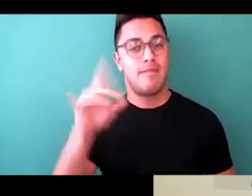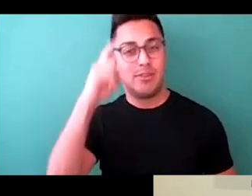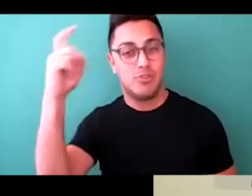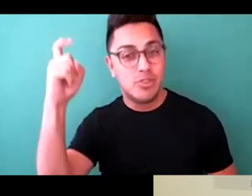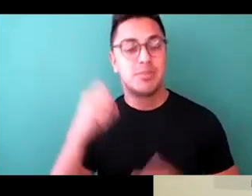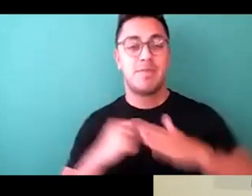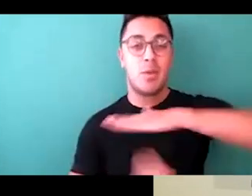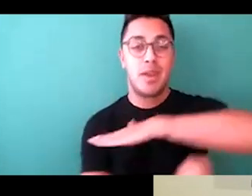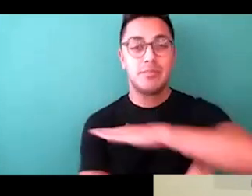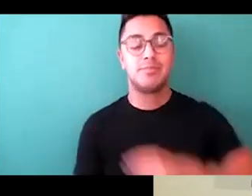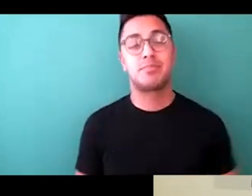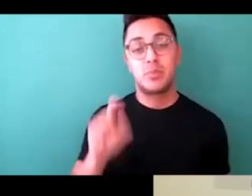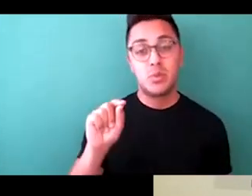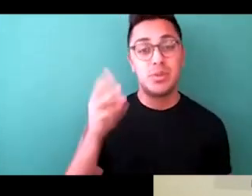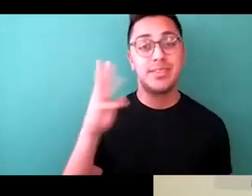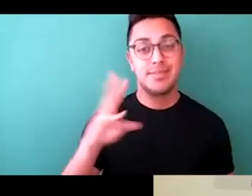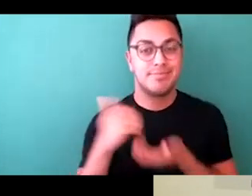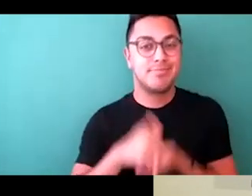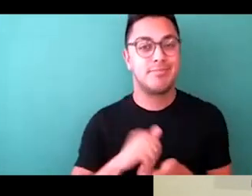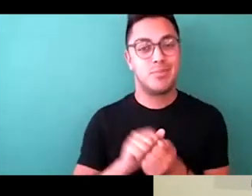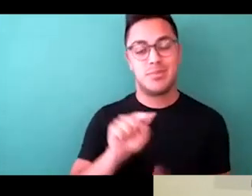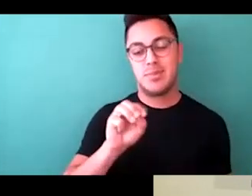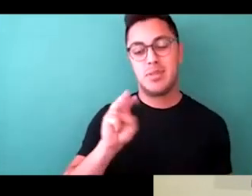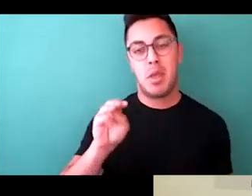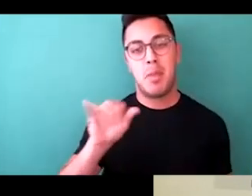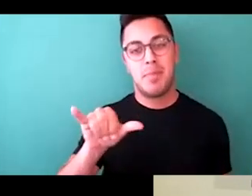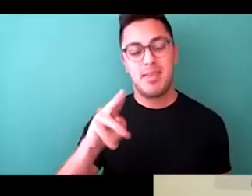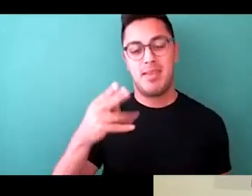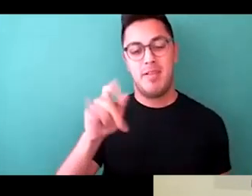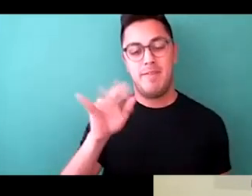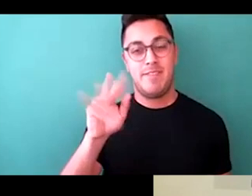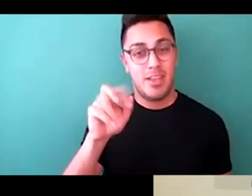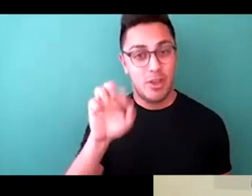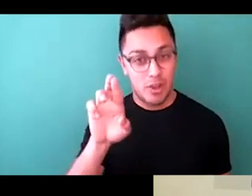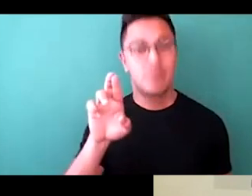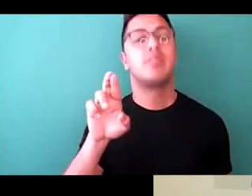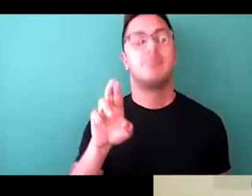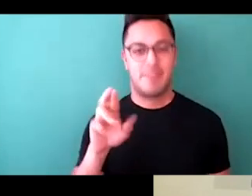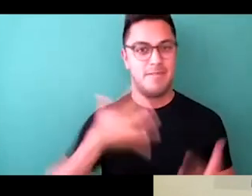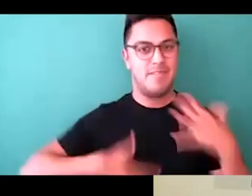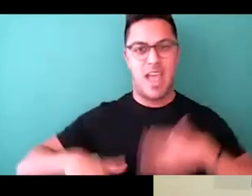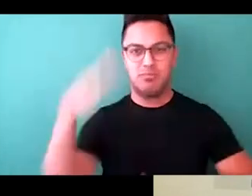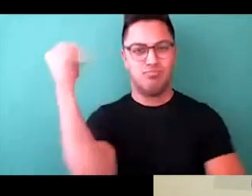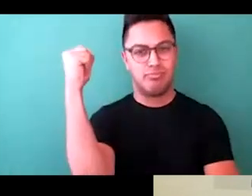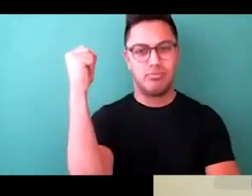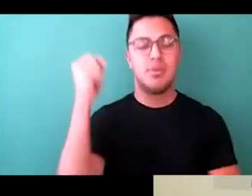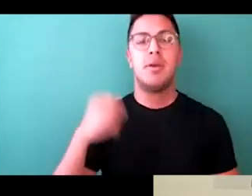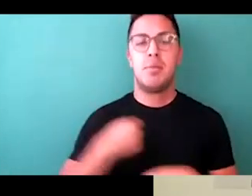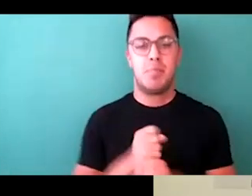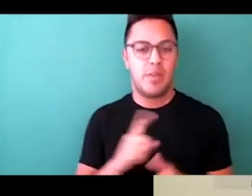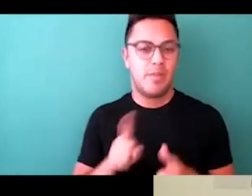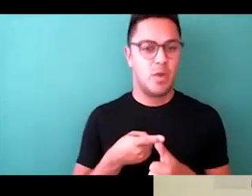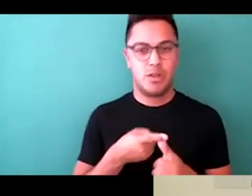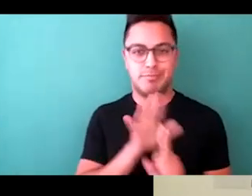2016, we partnered with Tommy Hilfiger, made fashion history by developing the first-ever mainstream adaptive clothing